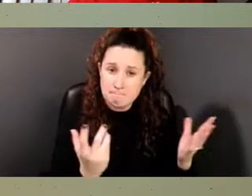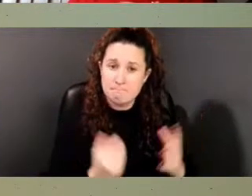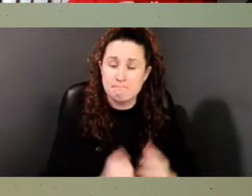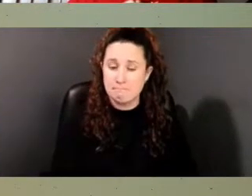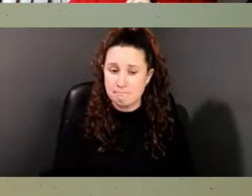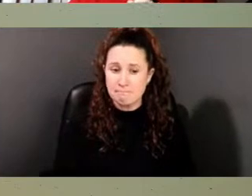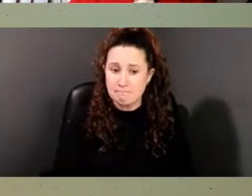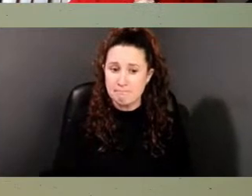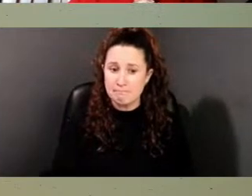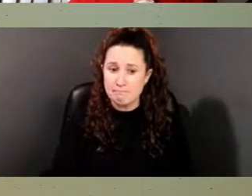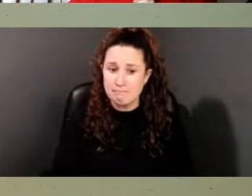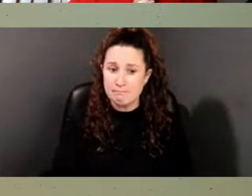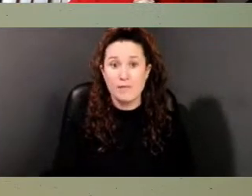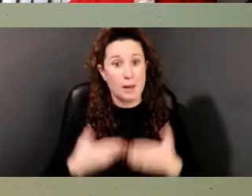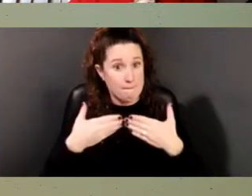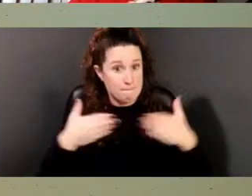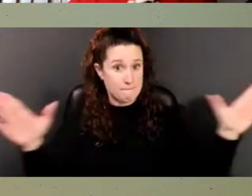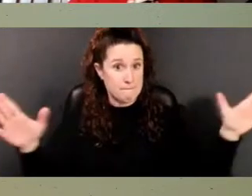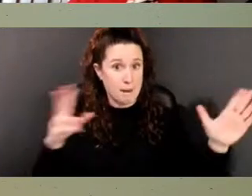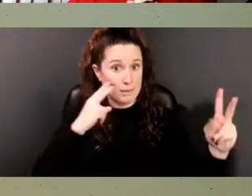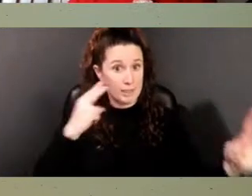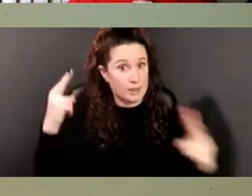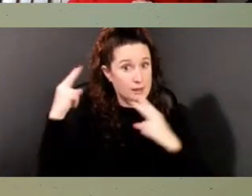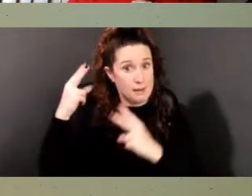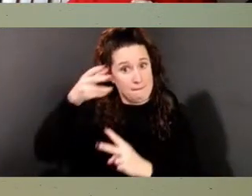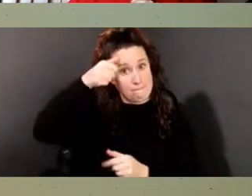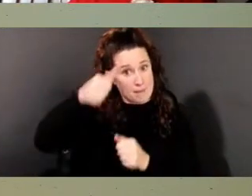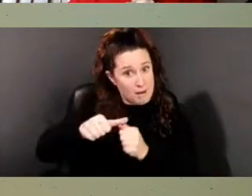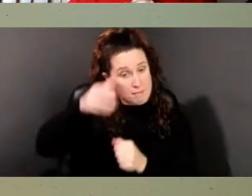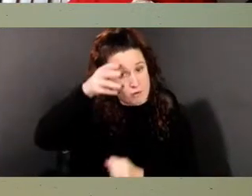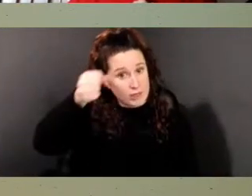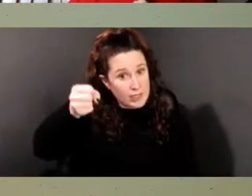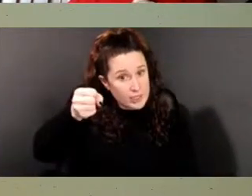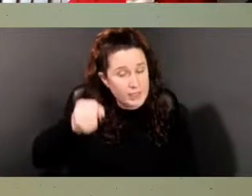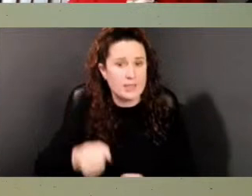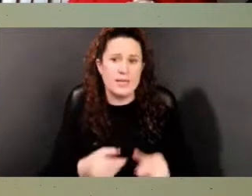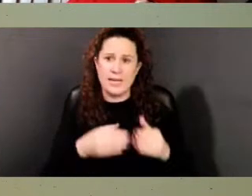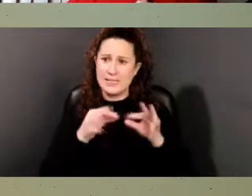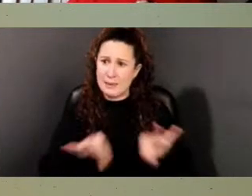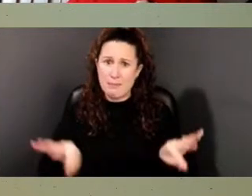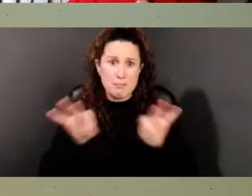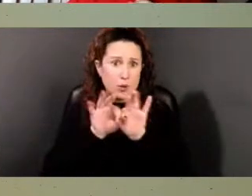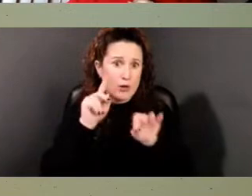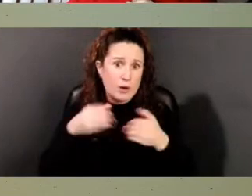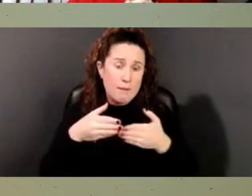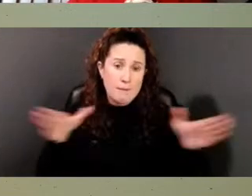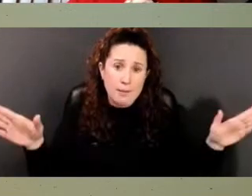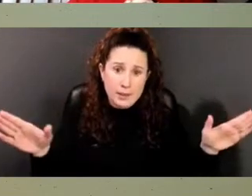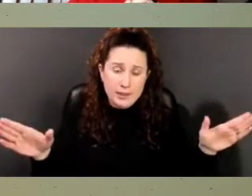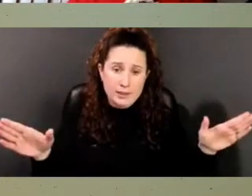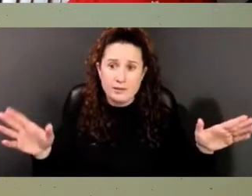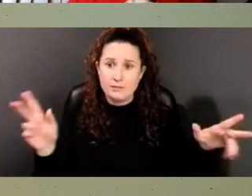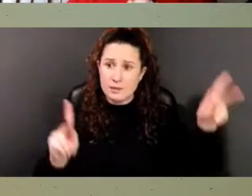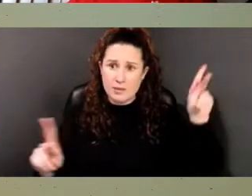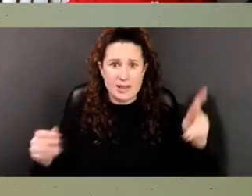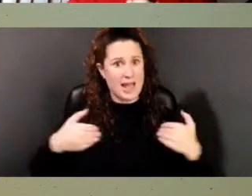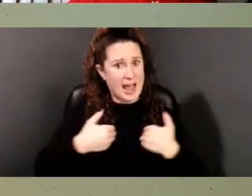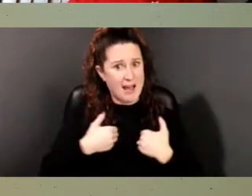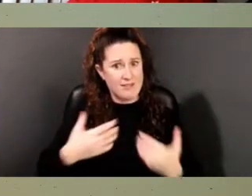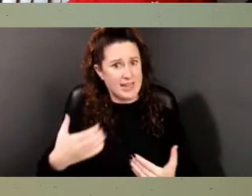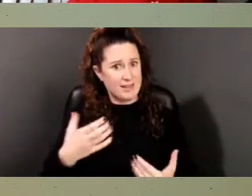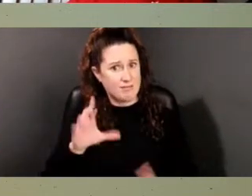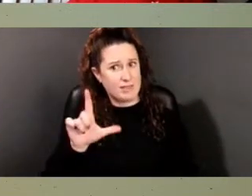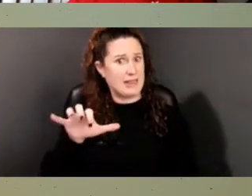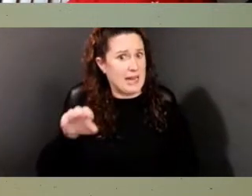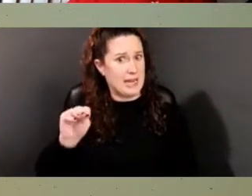It's public memory. It's an important claim to public space when black folks have none. And there's